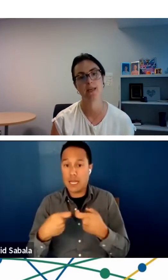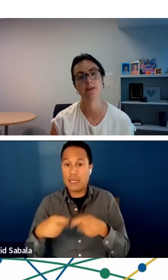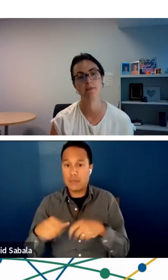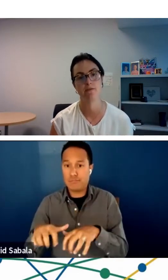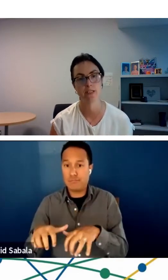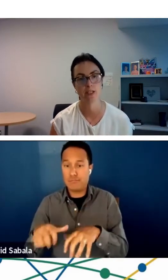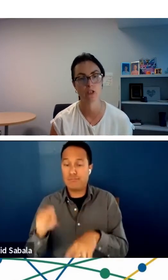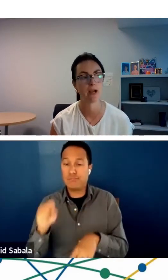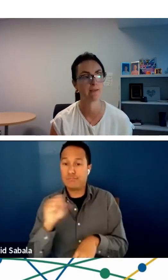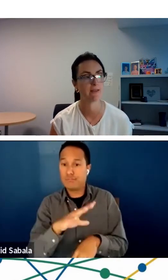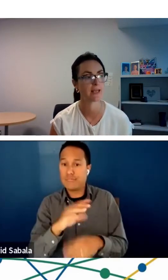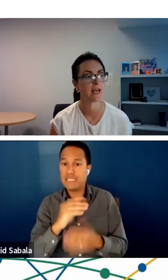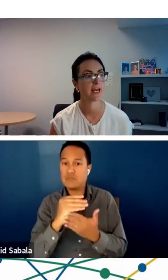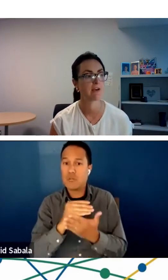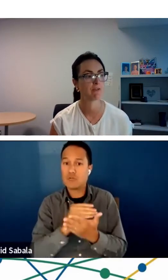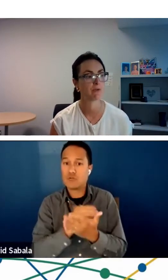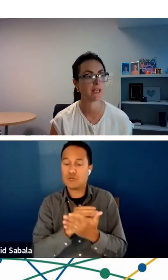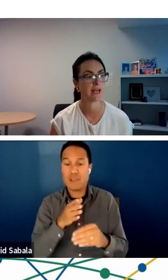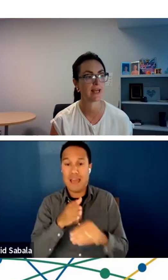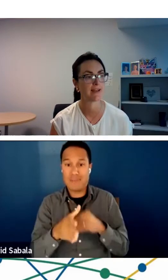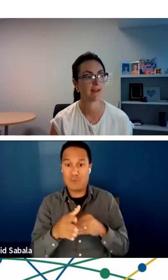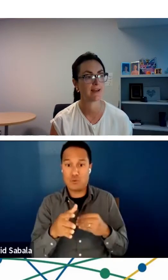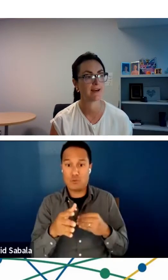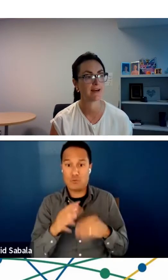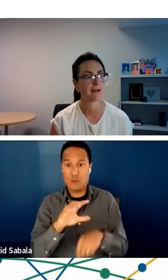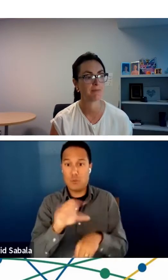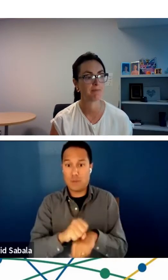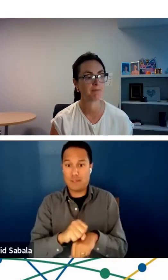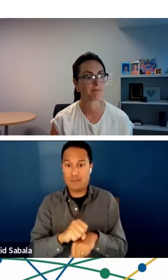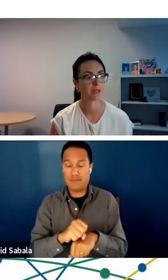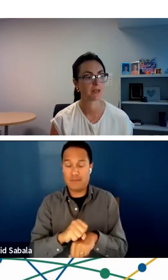at the end of the visit. So I think if we can